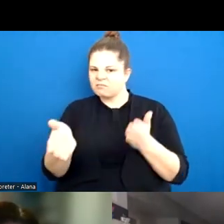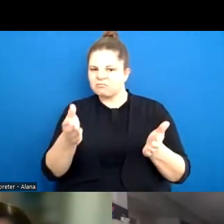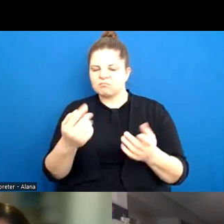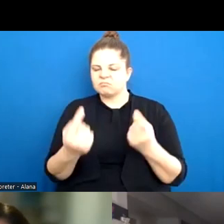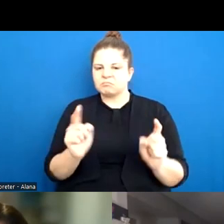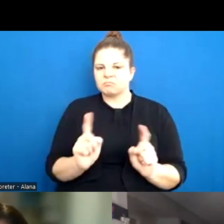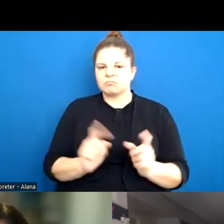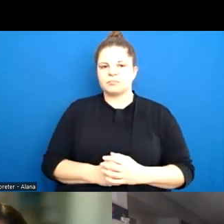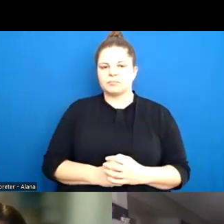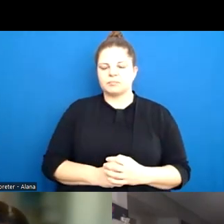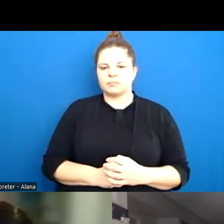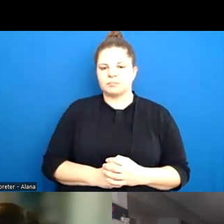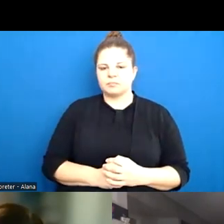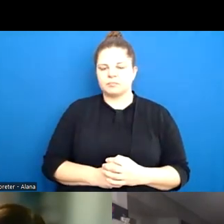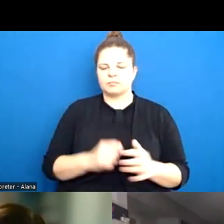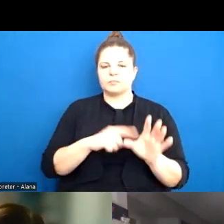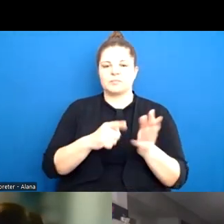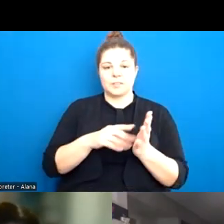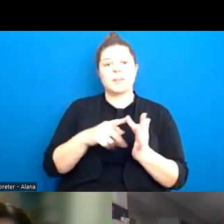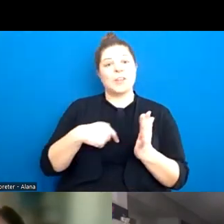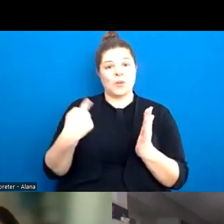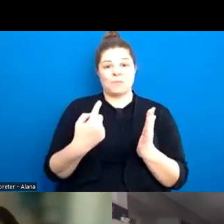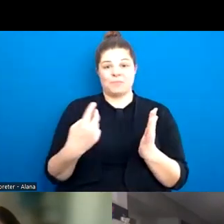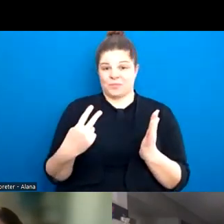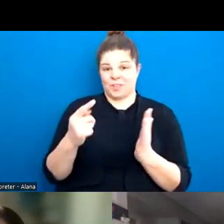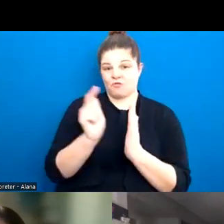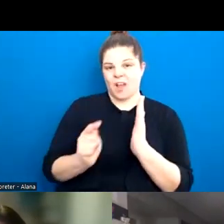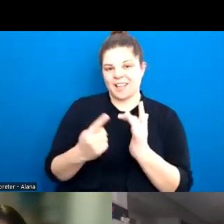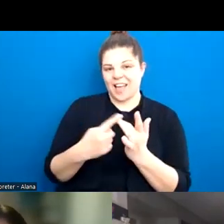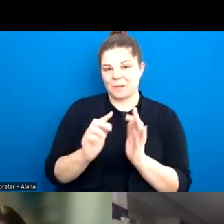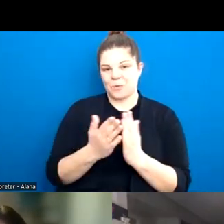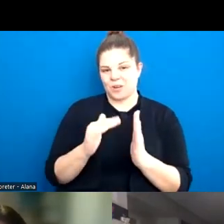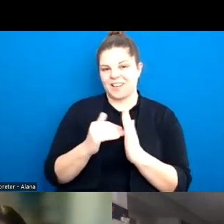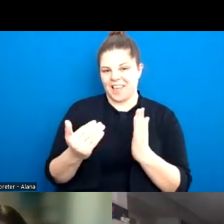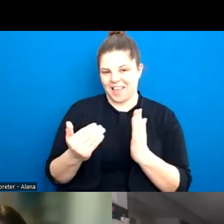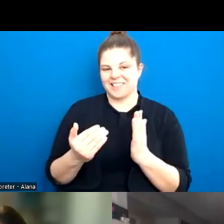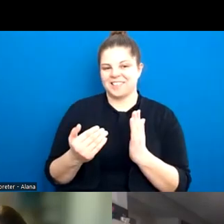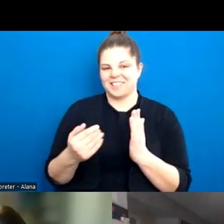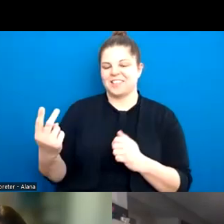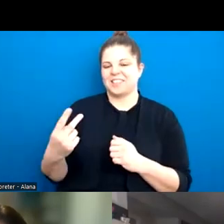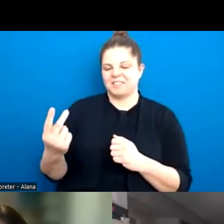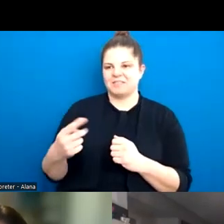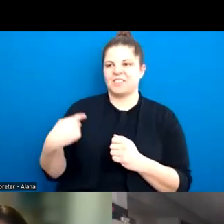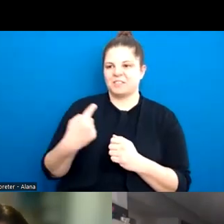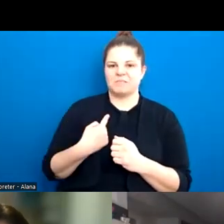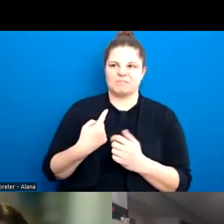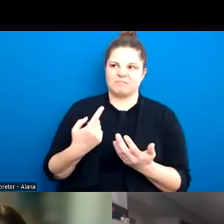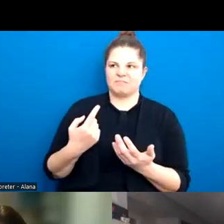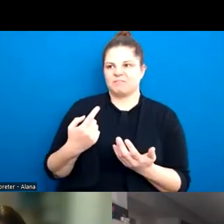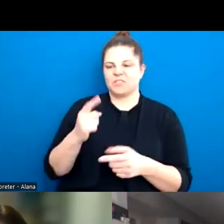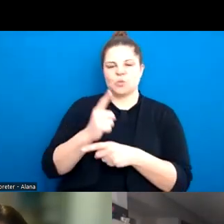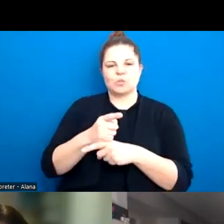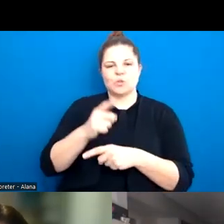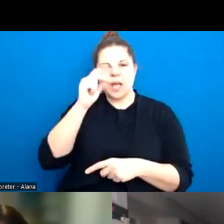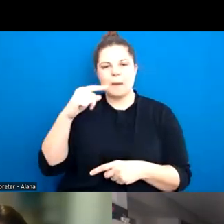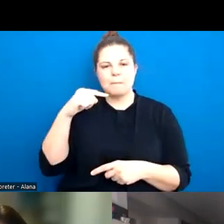We are also actually writing another book at the moment. So I've just been having lots of conversation, lots of conversations with young boys and young men,